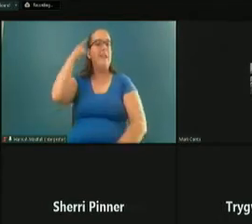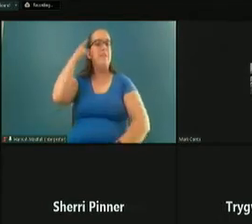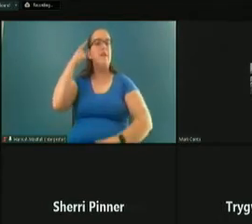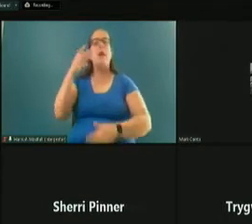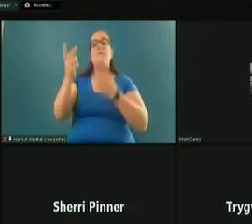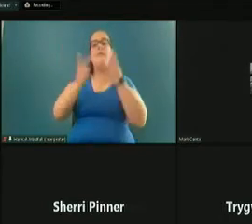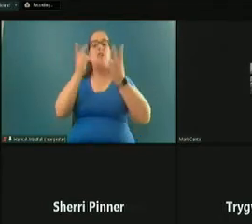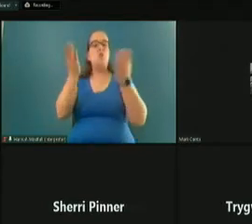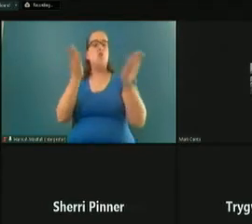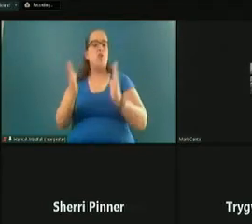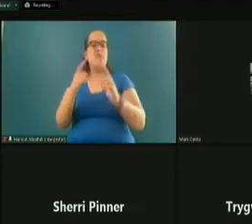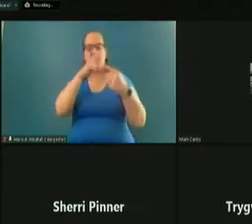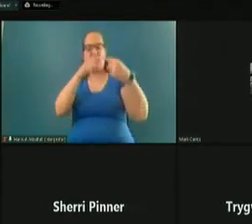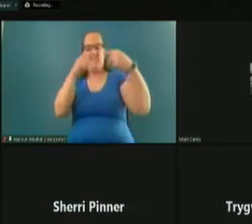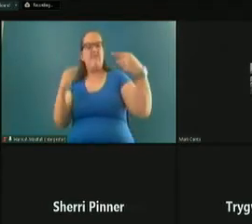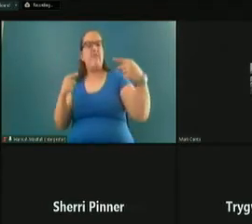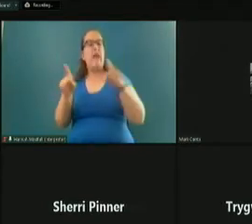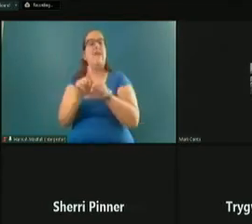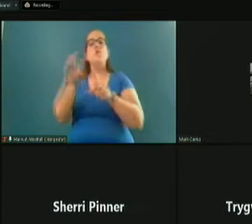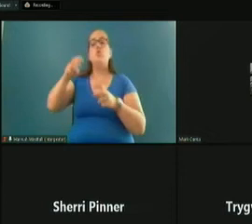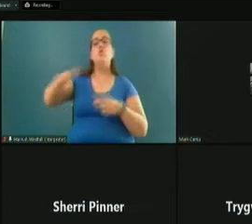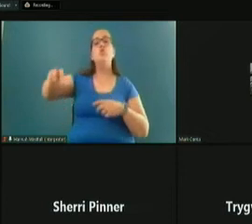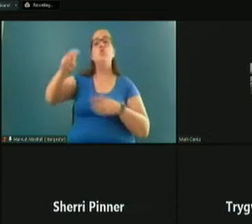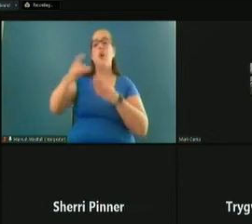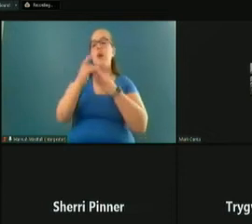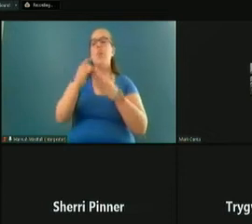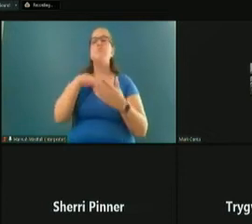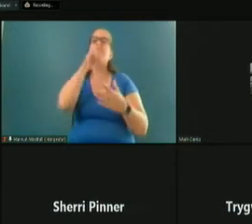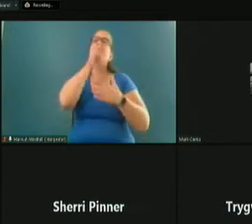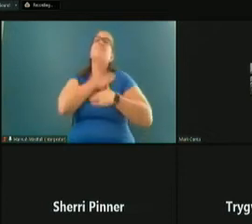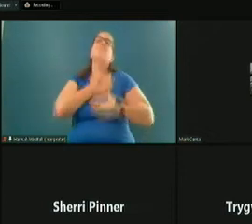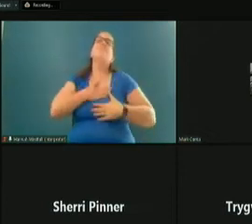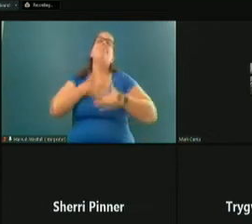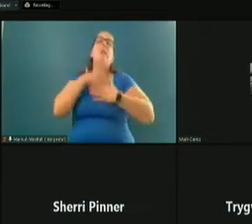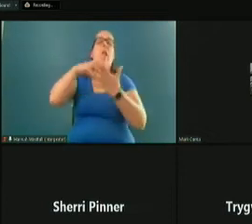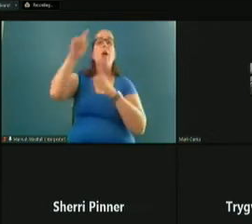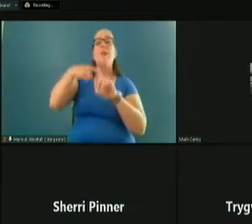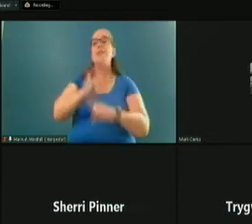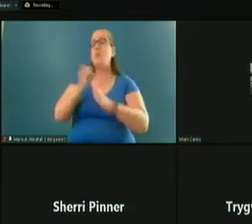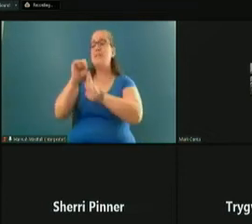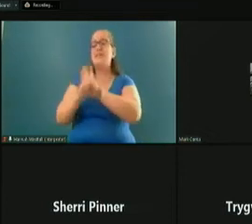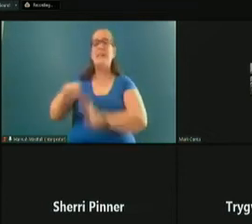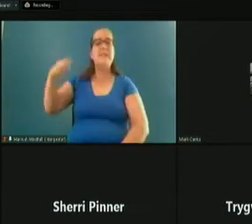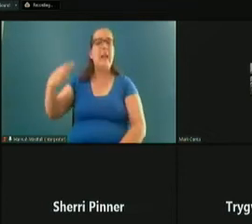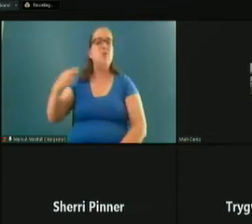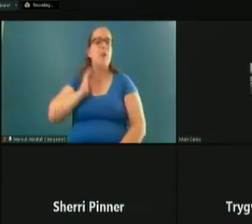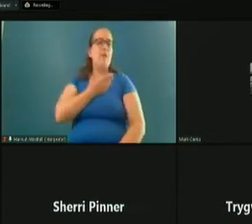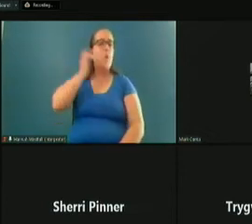street as a tour guide. And I just thoroughly enjoyed learning about our state's history, our government,